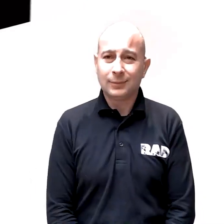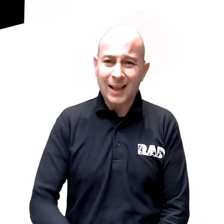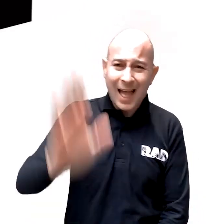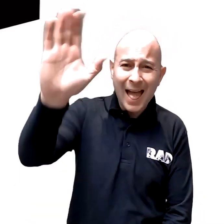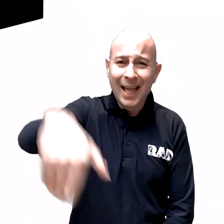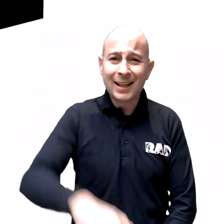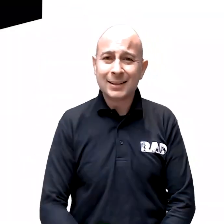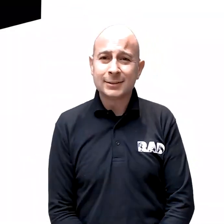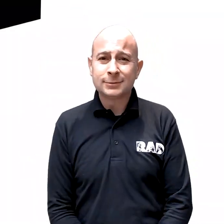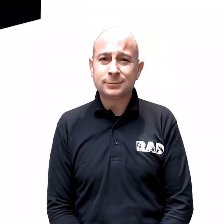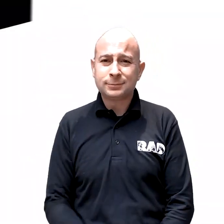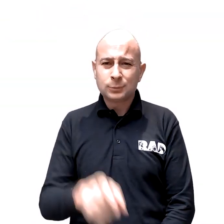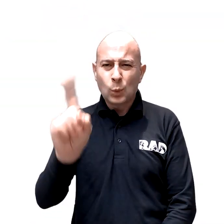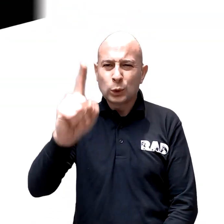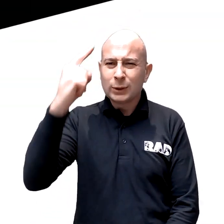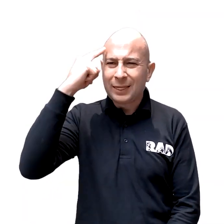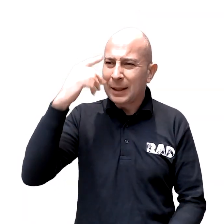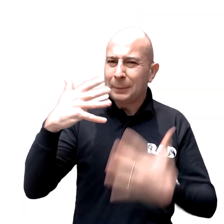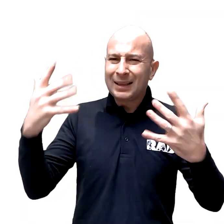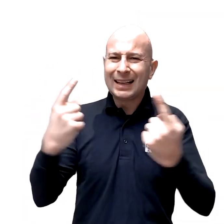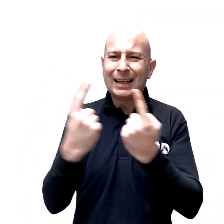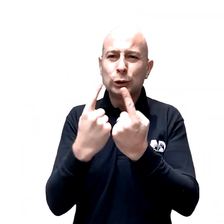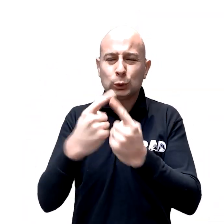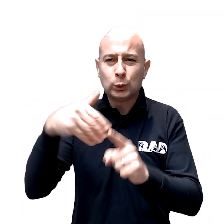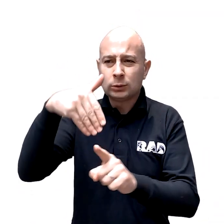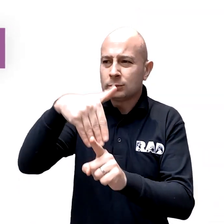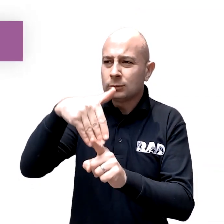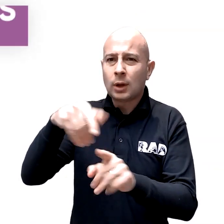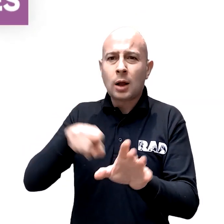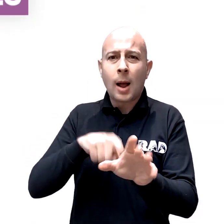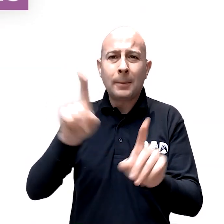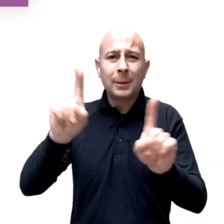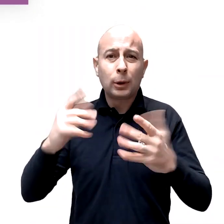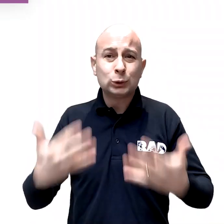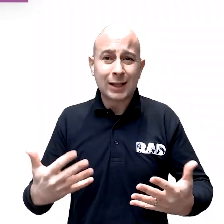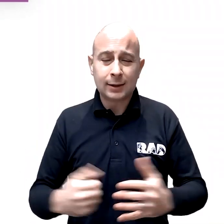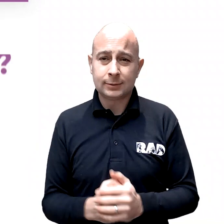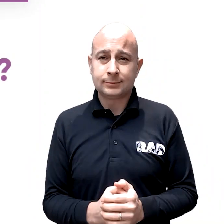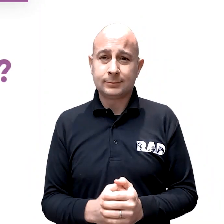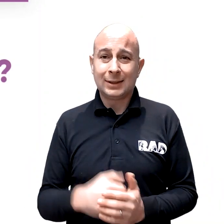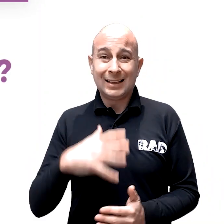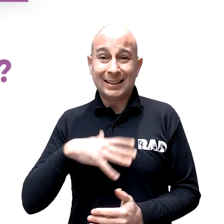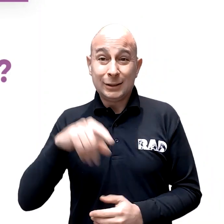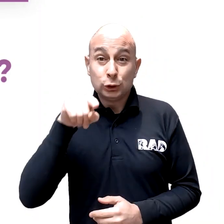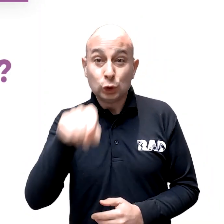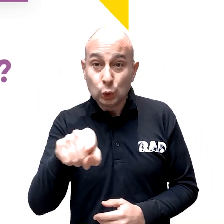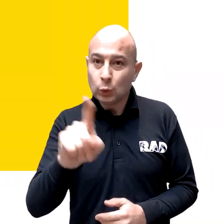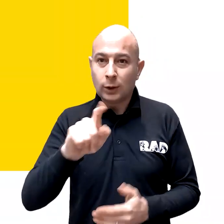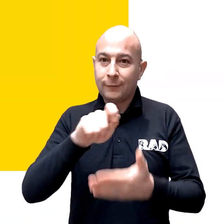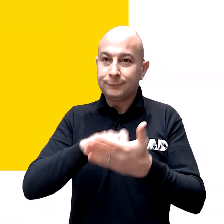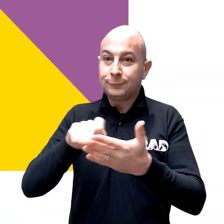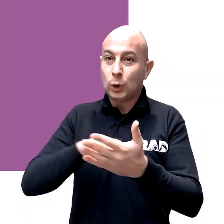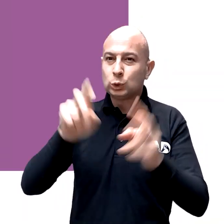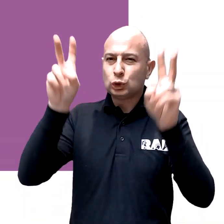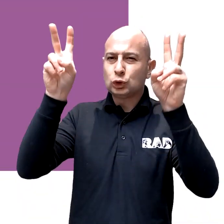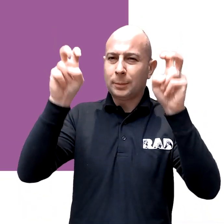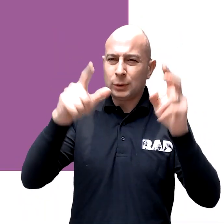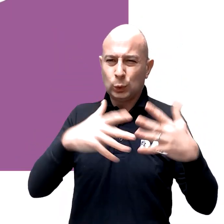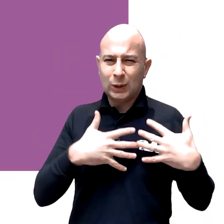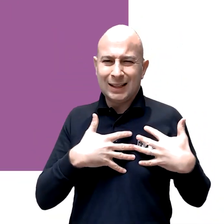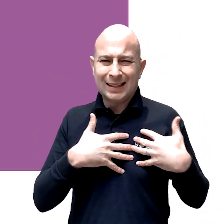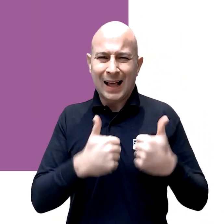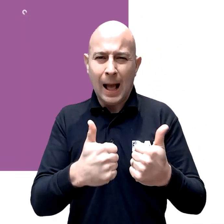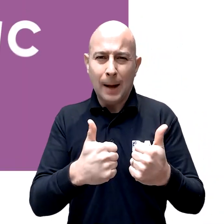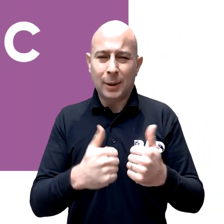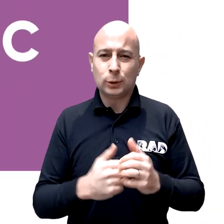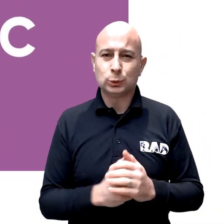Hey you! What do you think are the biggest issues impacting young people today? We need